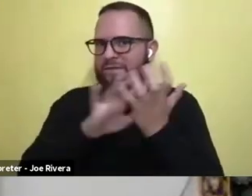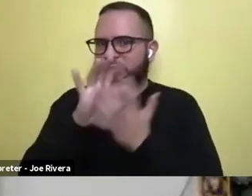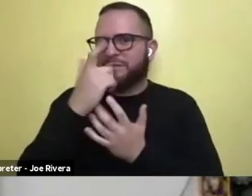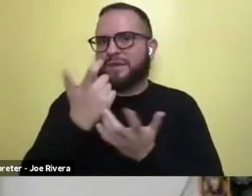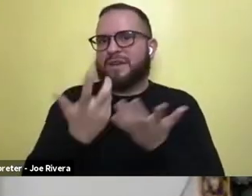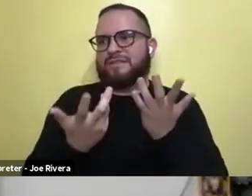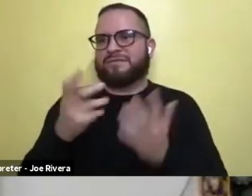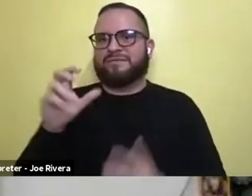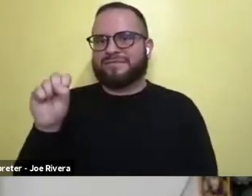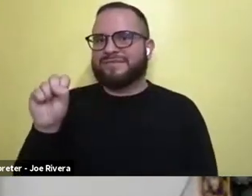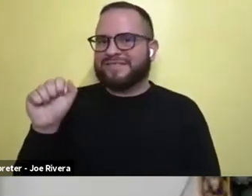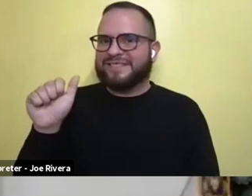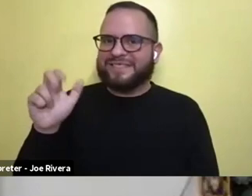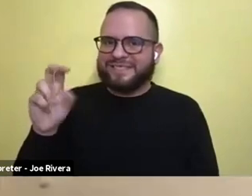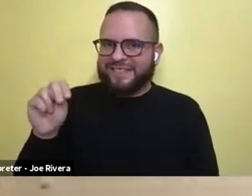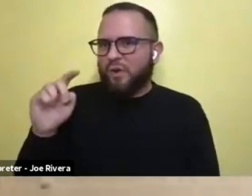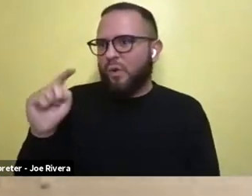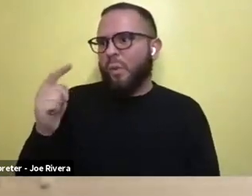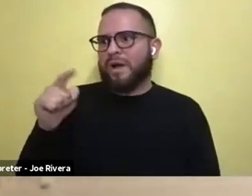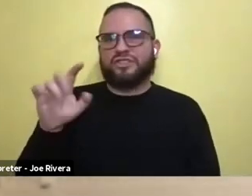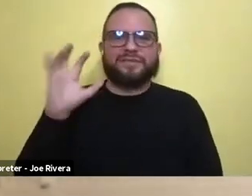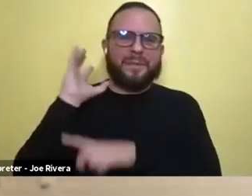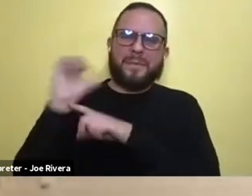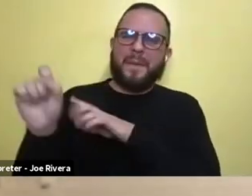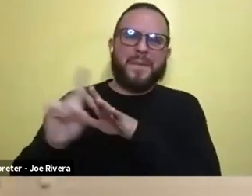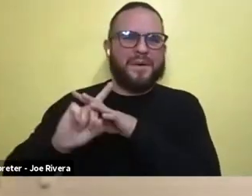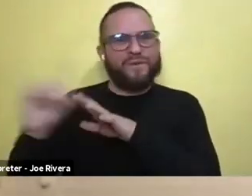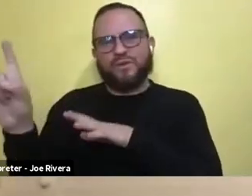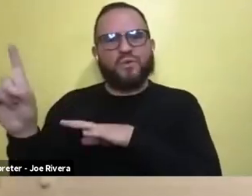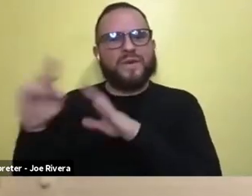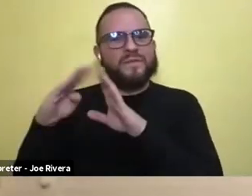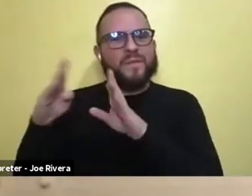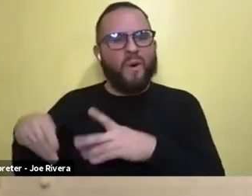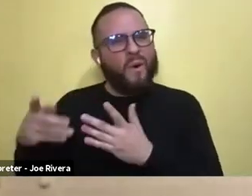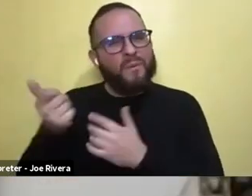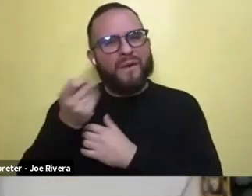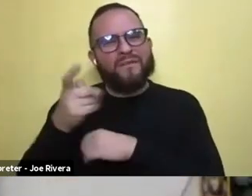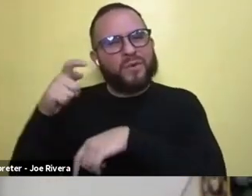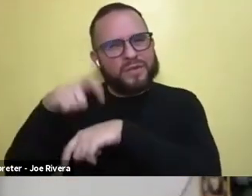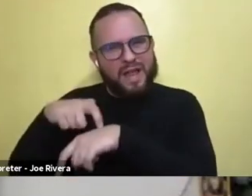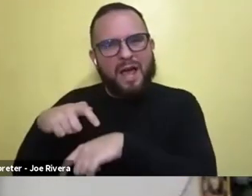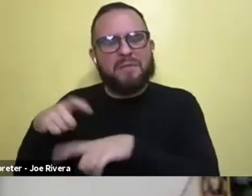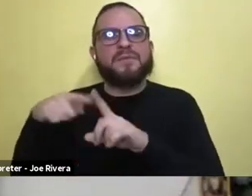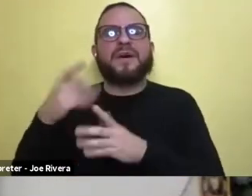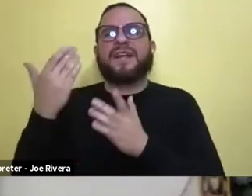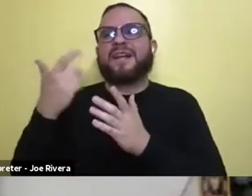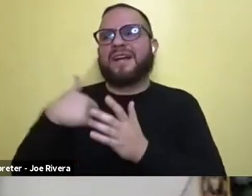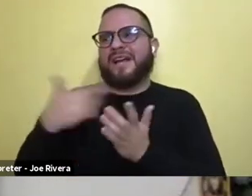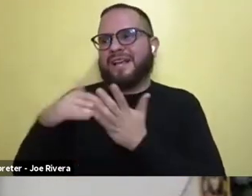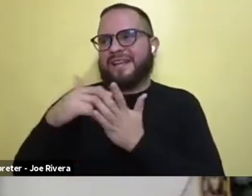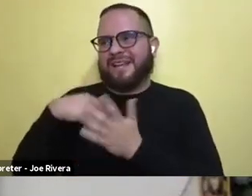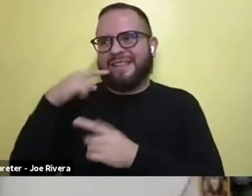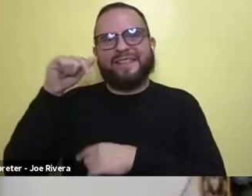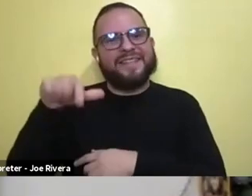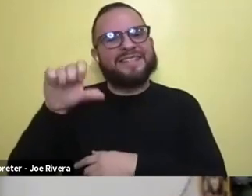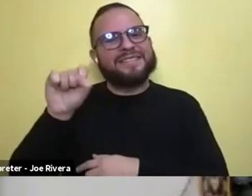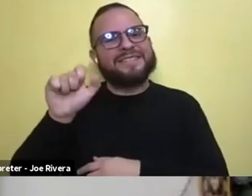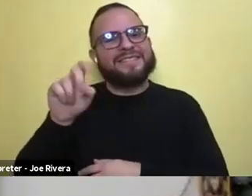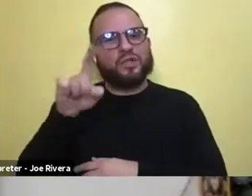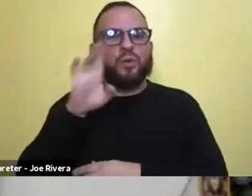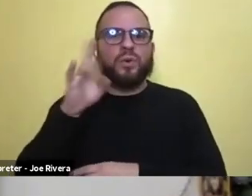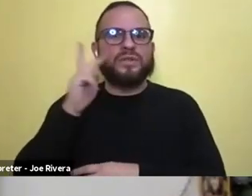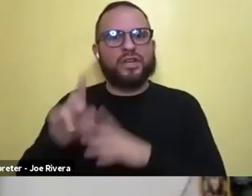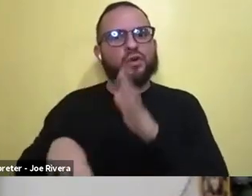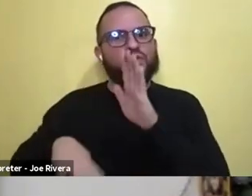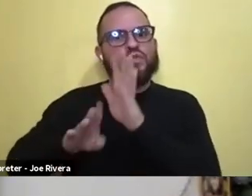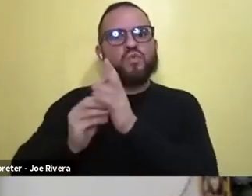runs away a couple of times, but you know, watch season two, you'll really see her growth. And, um, you know, she really does find